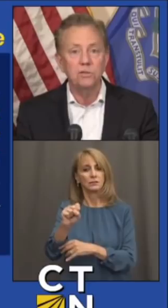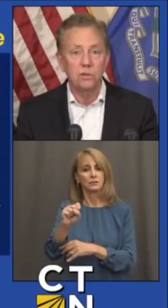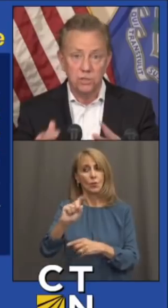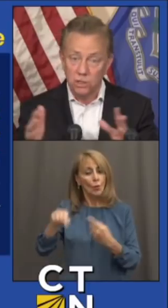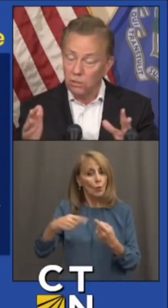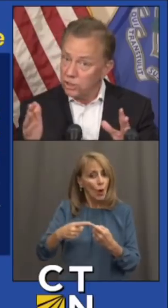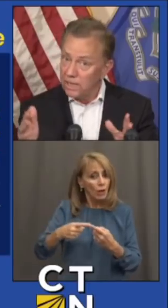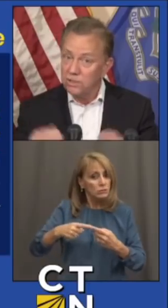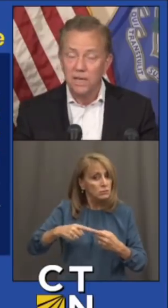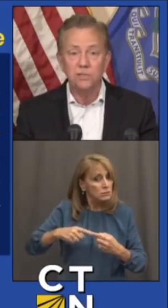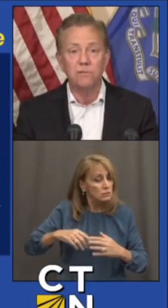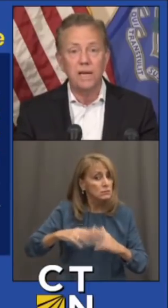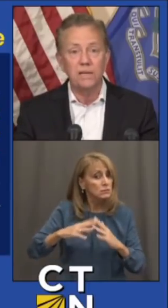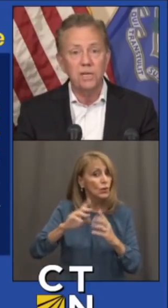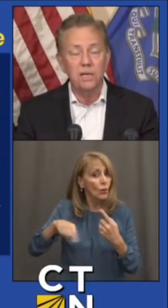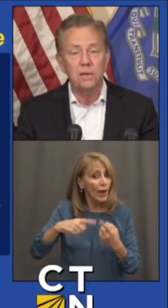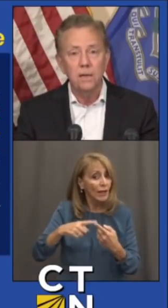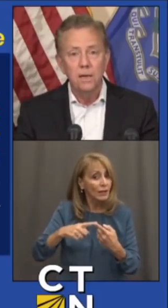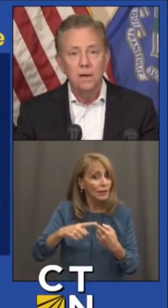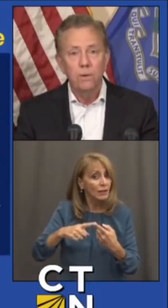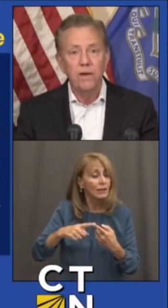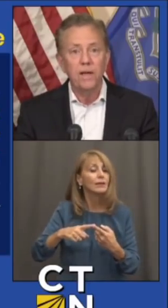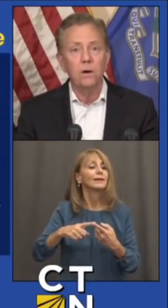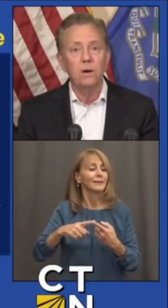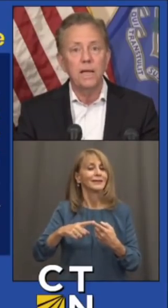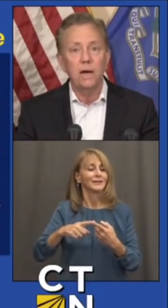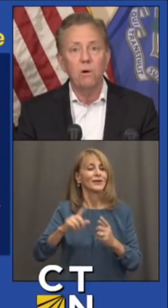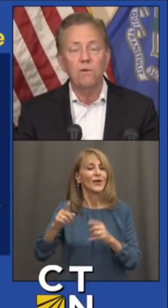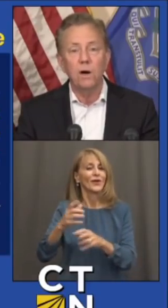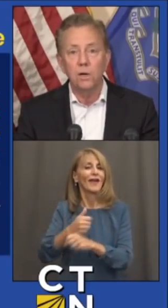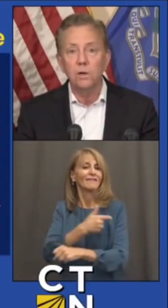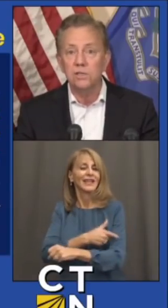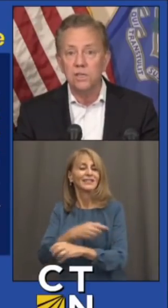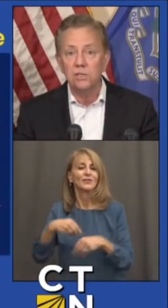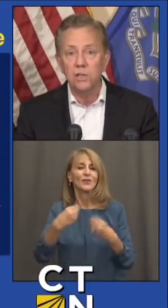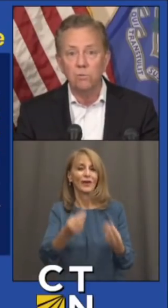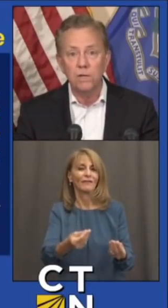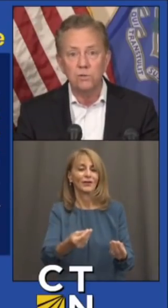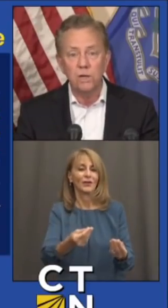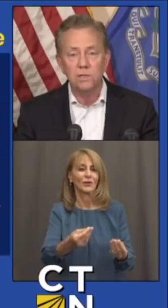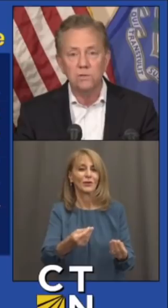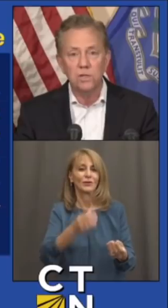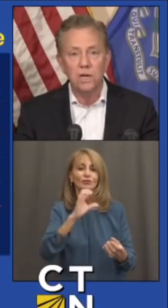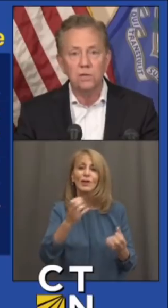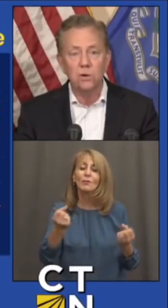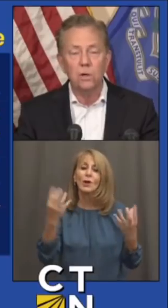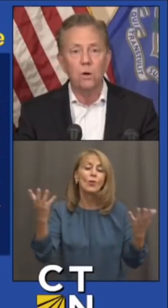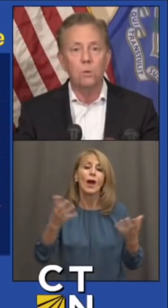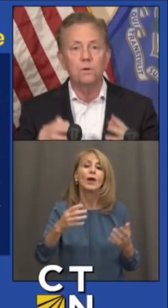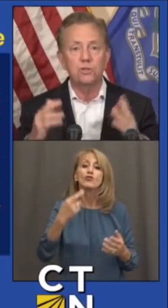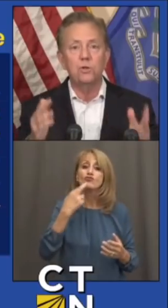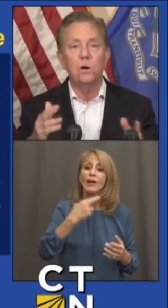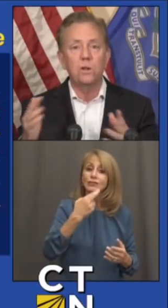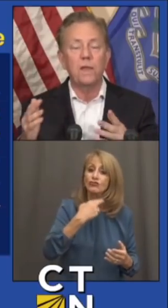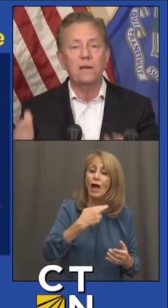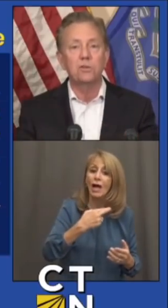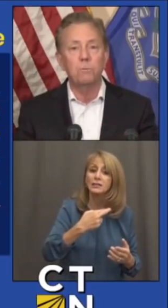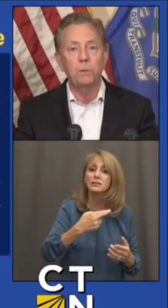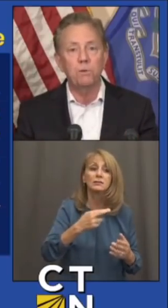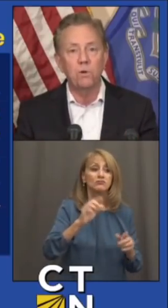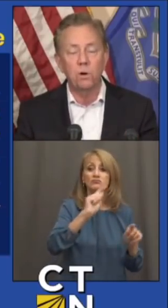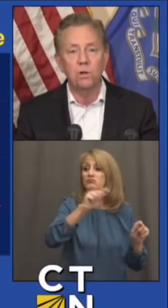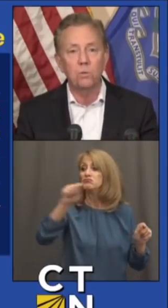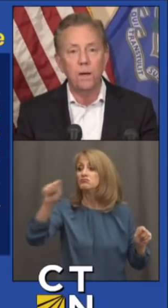three weeks. Still a chance to get your vaccine. We had now over 160 restaurants have signed on. Almost 200